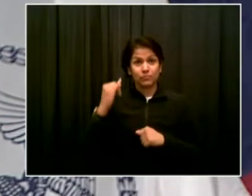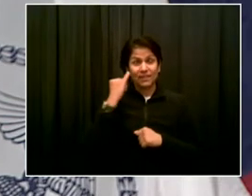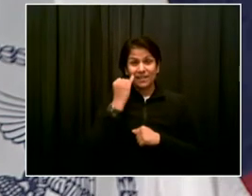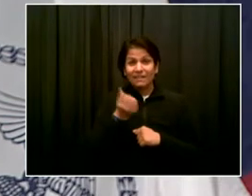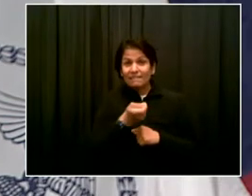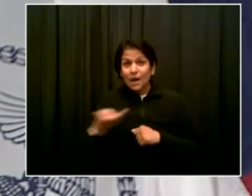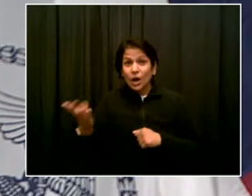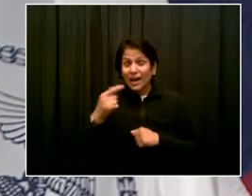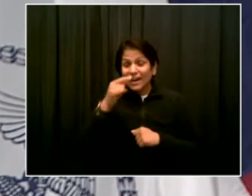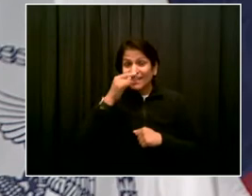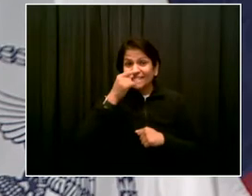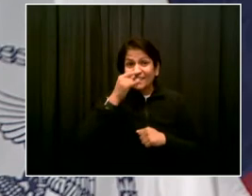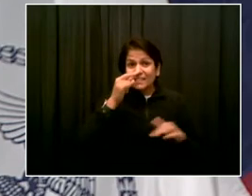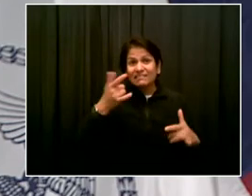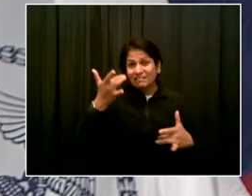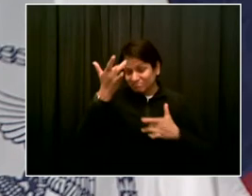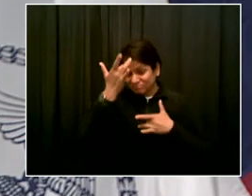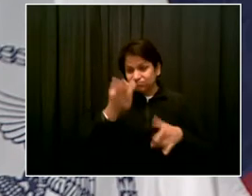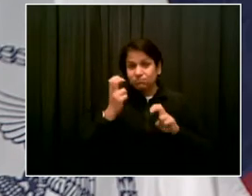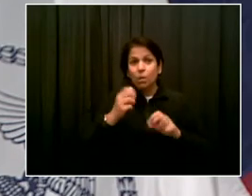into a crisis. But